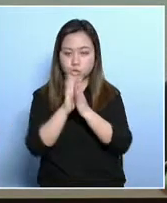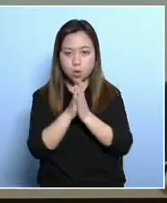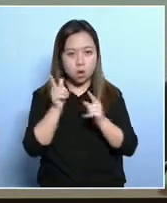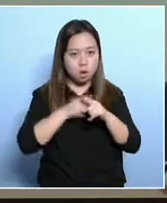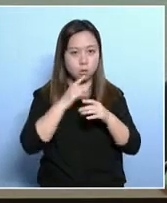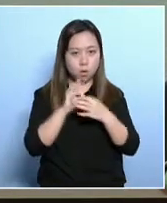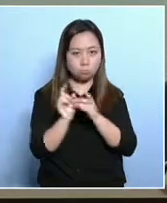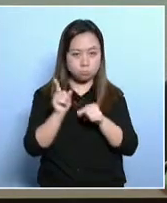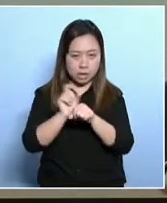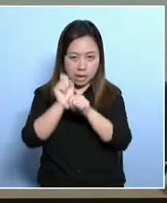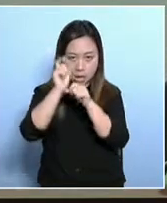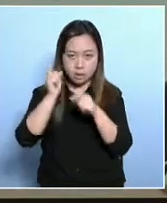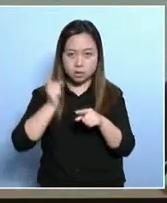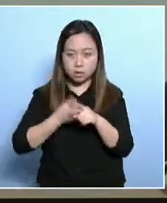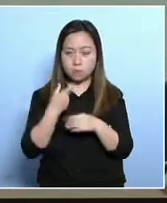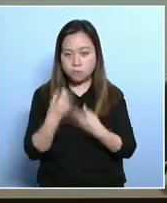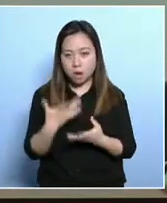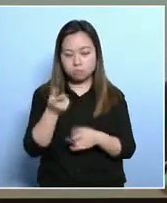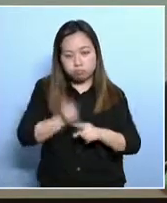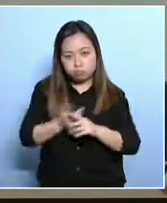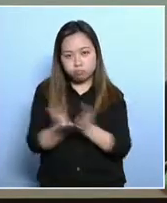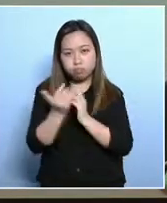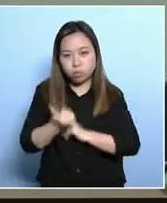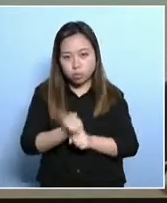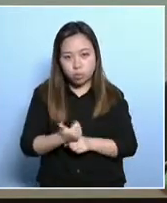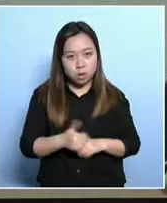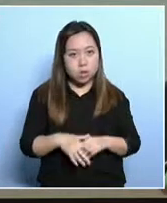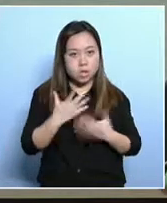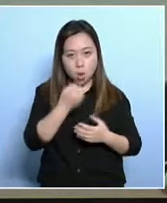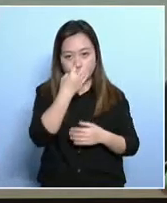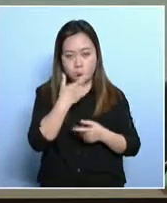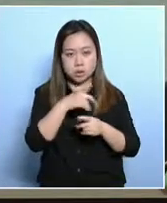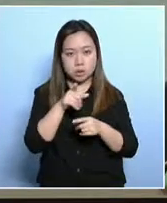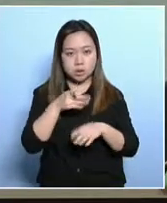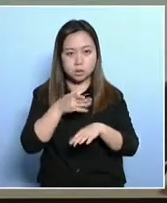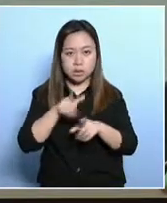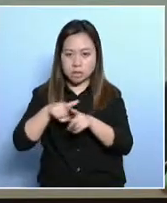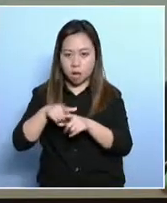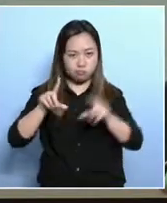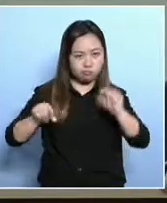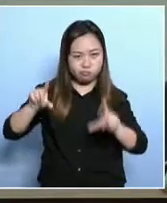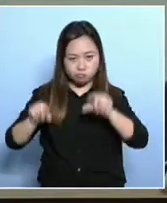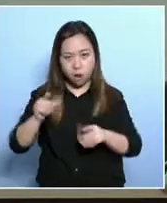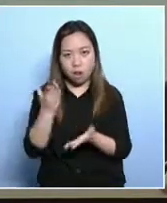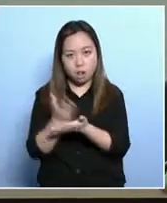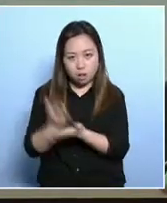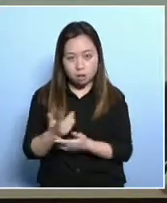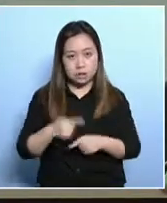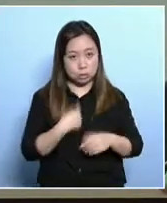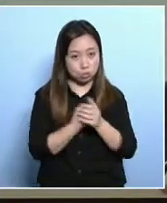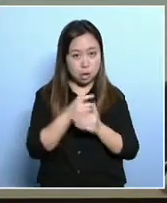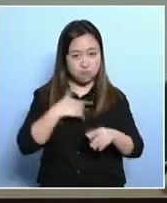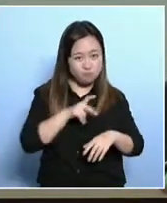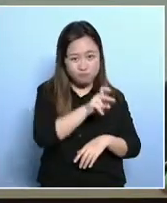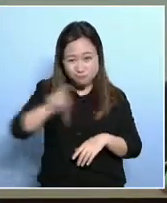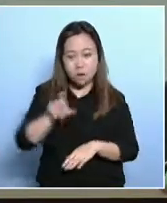the social welfare assistance amounts should be increased. Now given the inequality